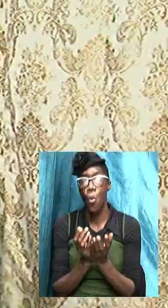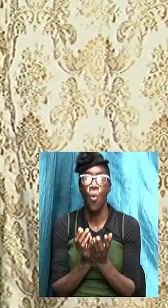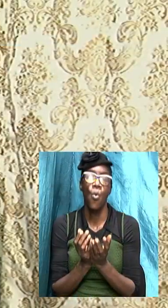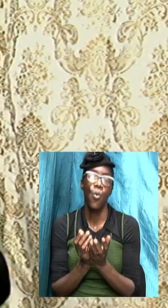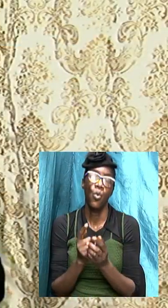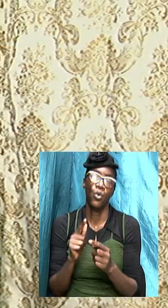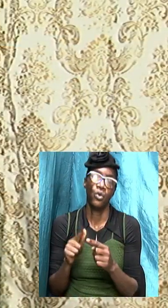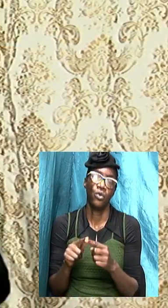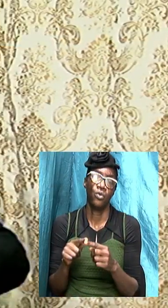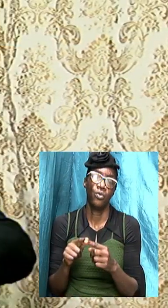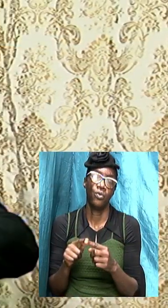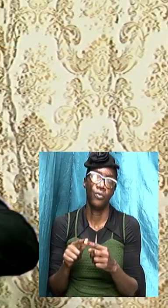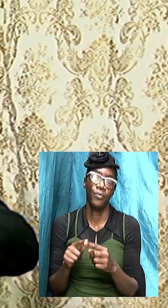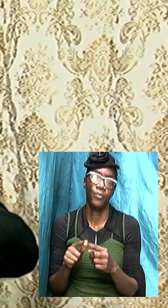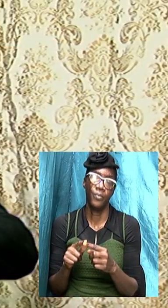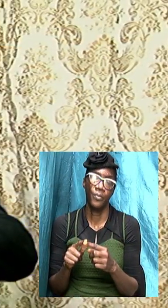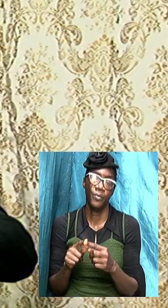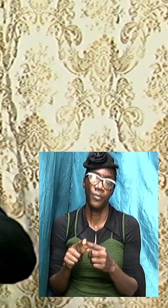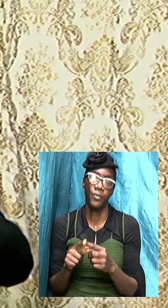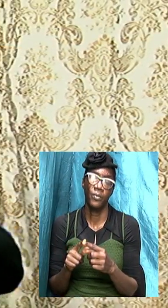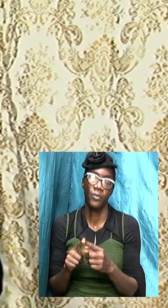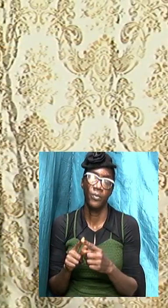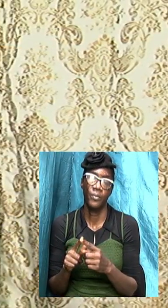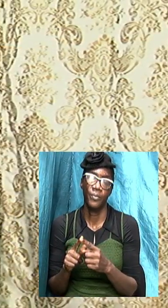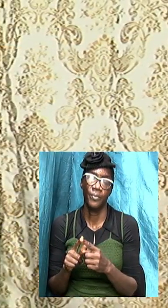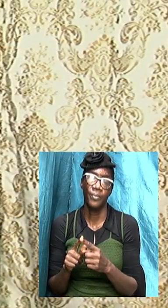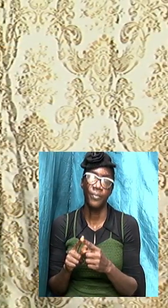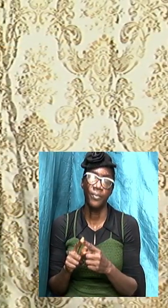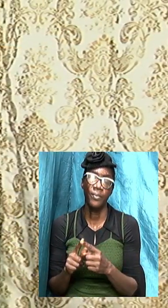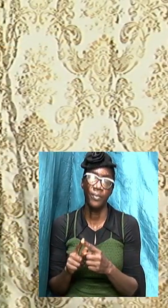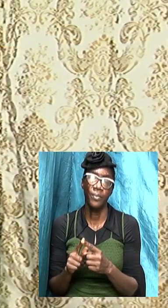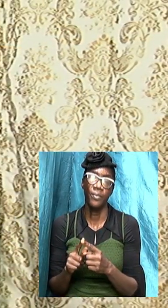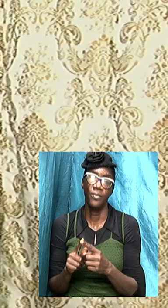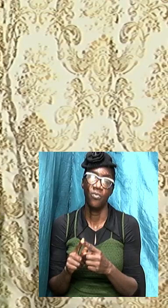cover to talk about or to embrace